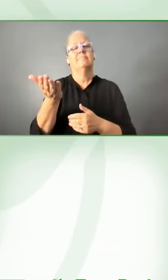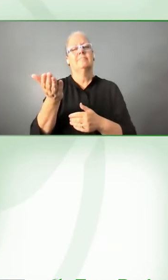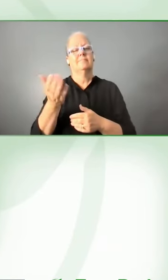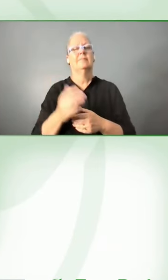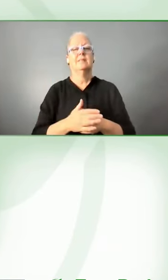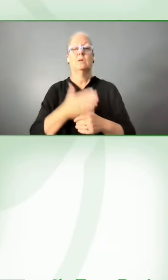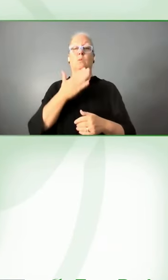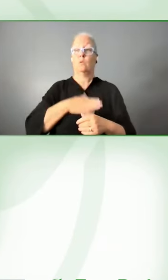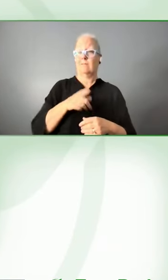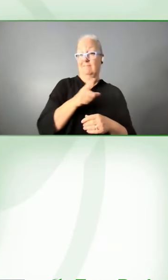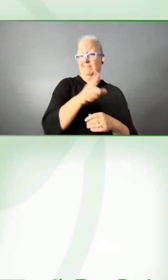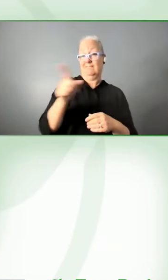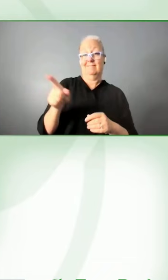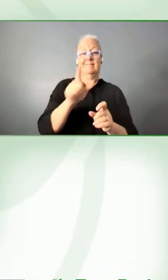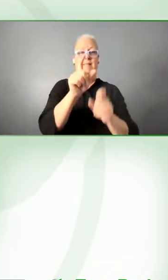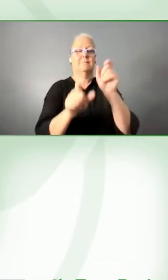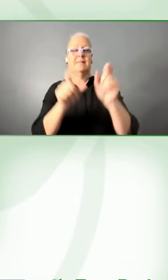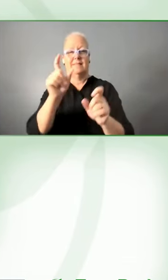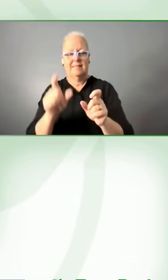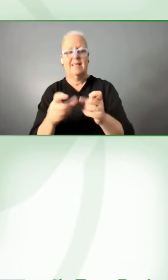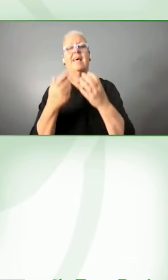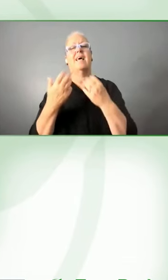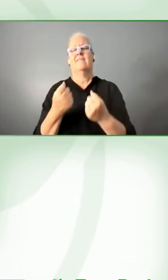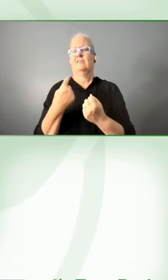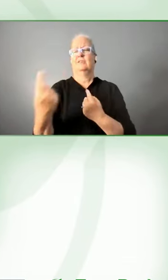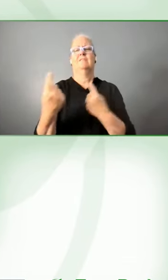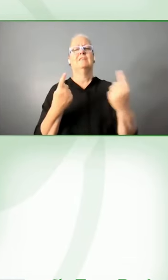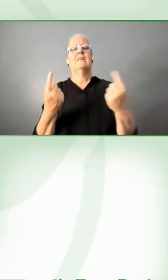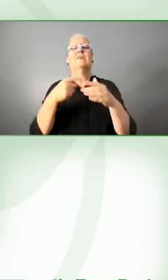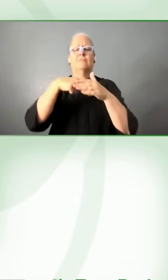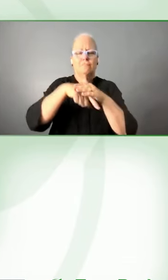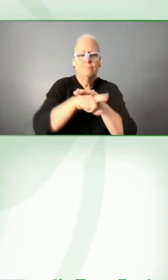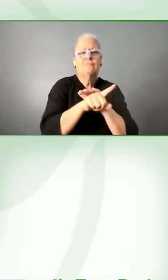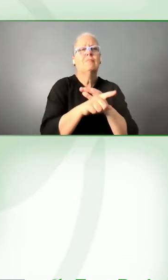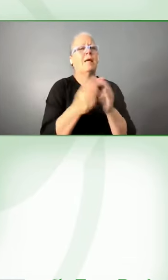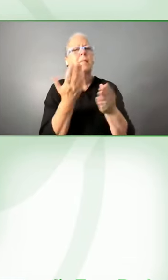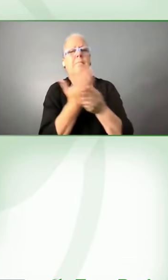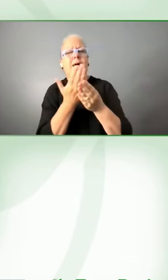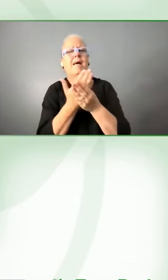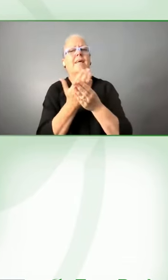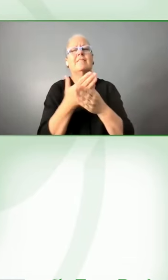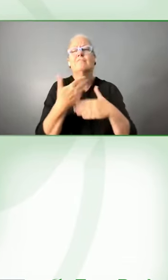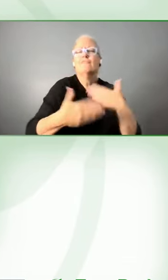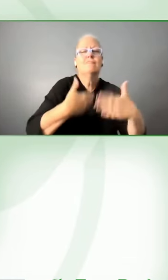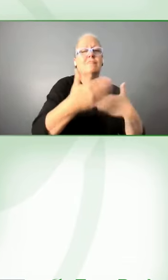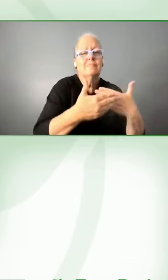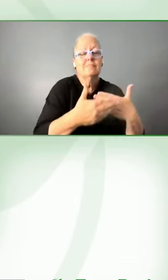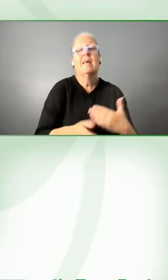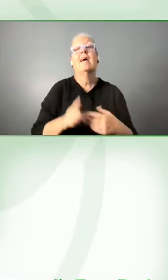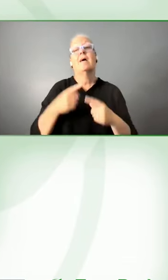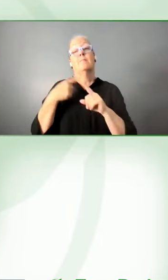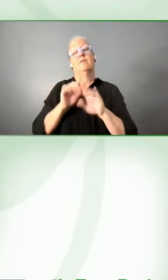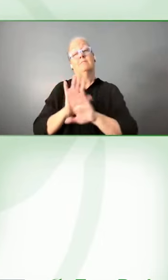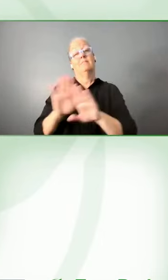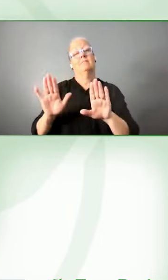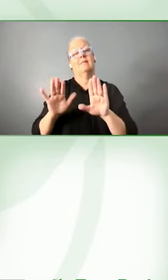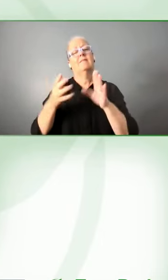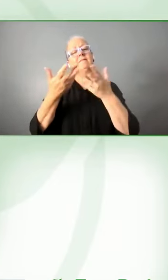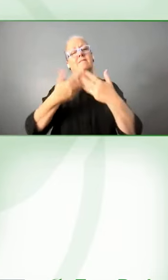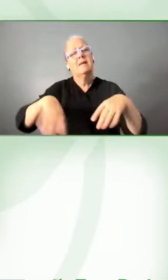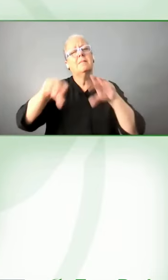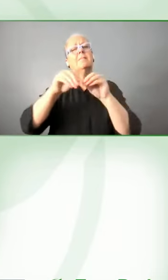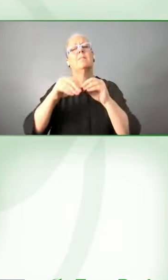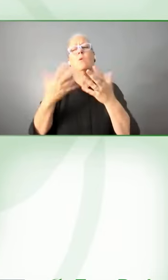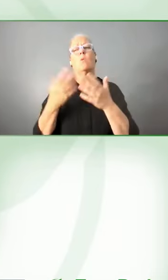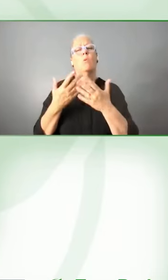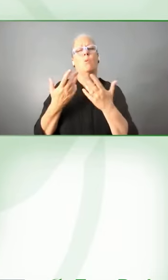get independent access to banking um and also ensure that their families and support structures such as carers who are